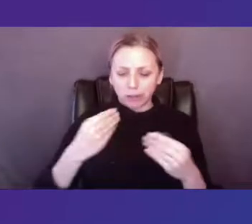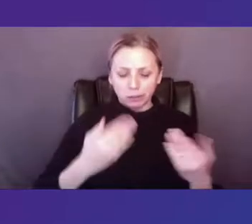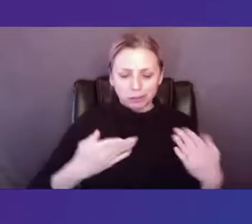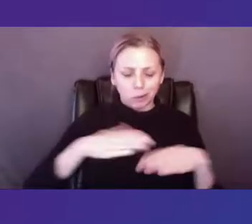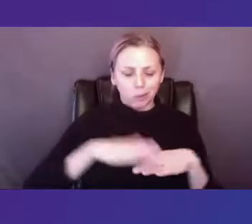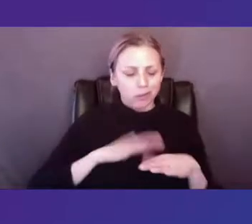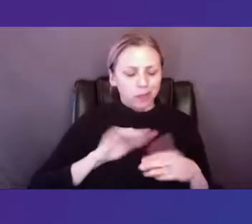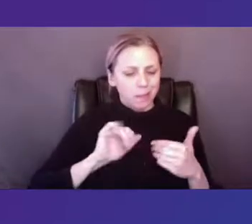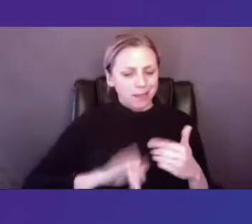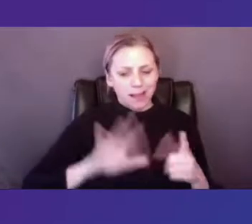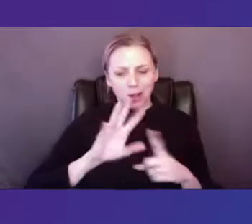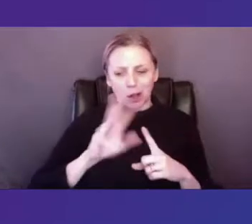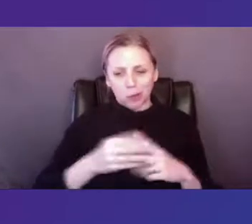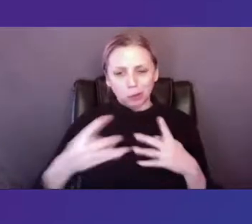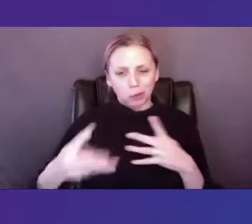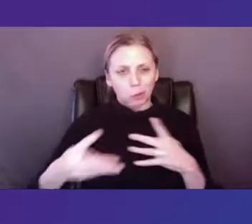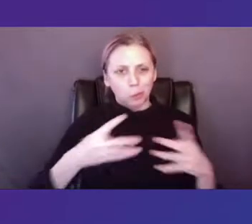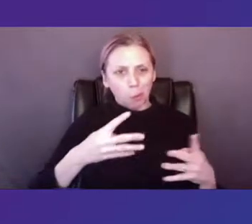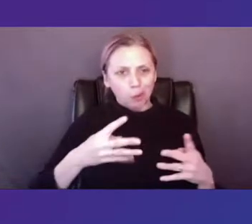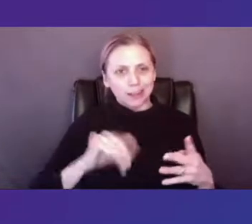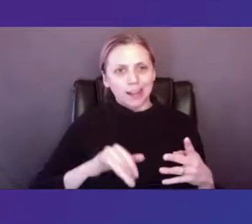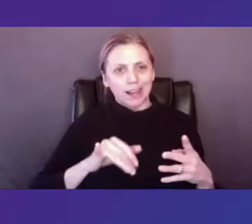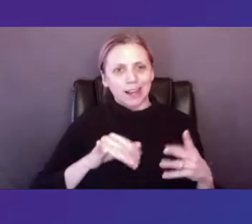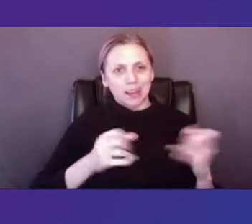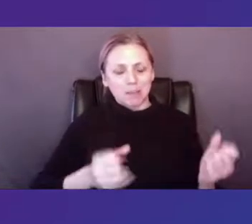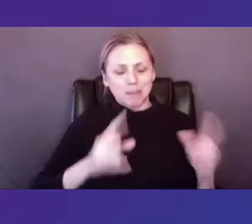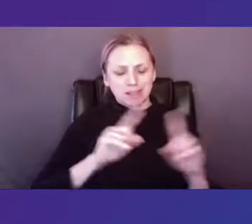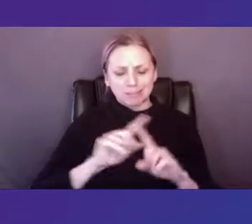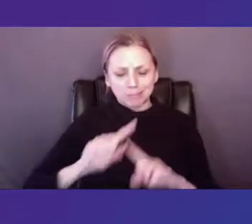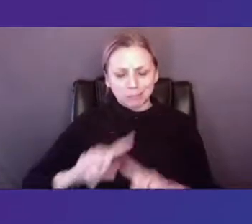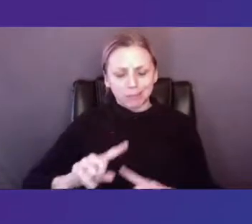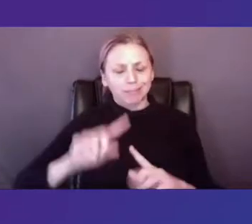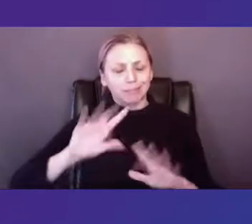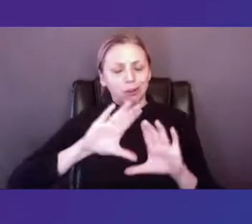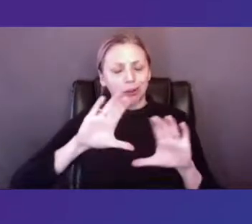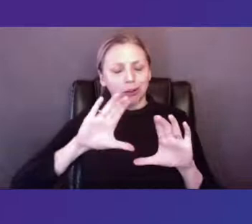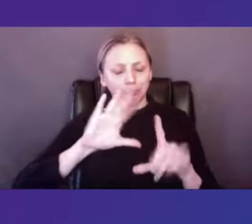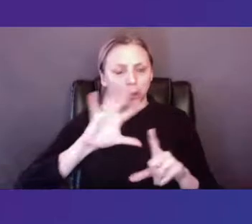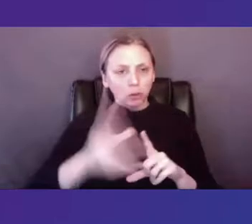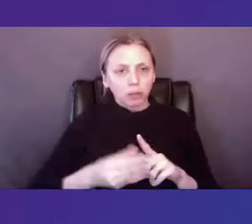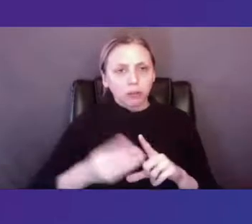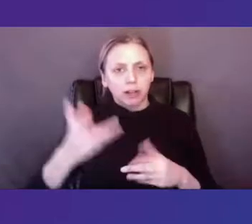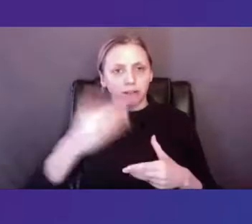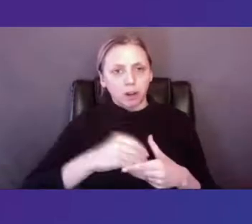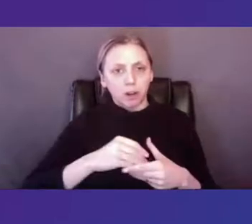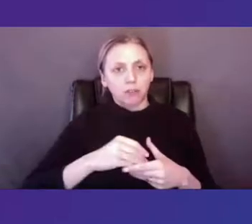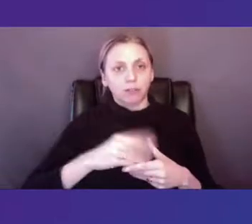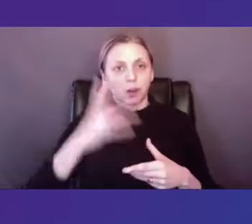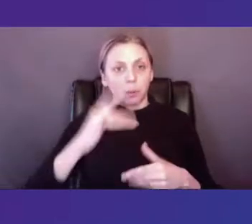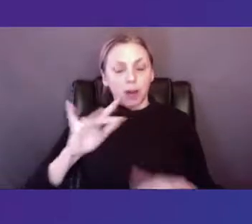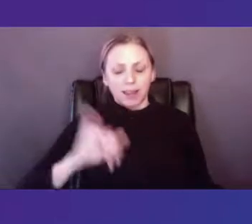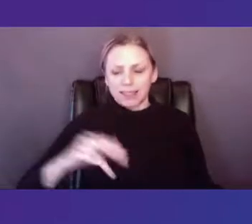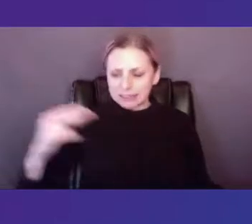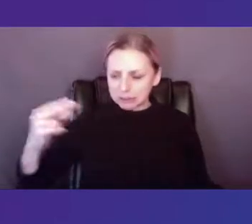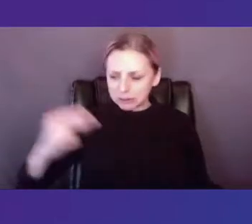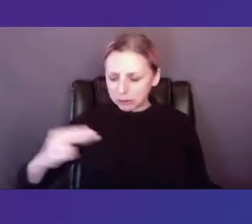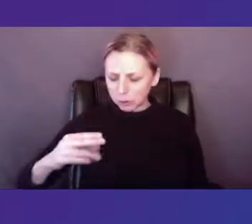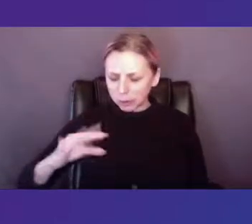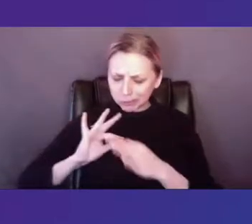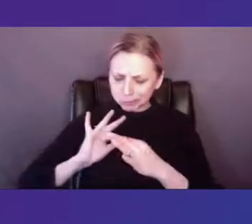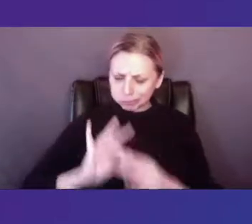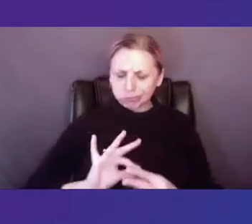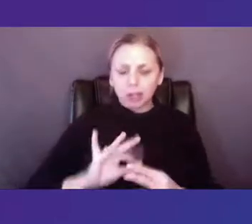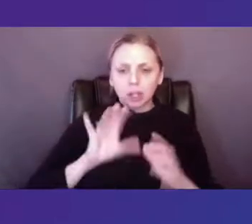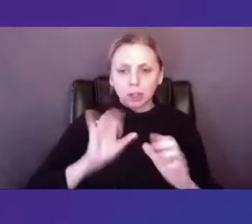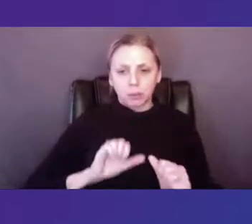culture wars period and the rise of multiculturalism as historical launch points that have lessons to teach